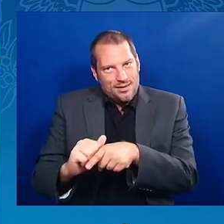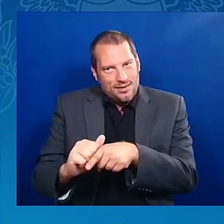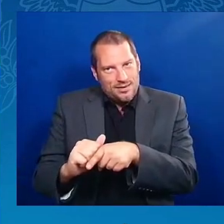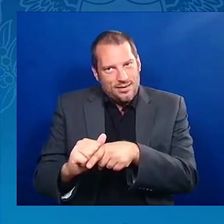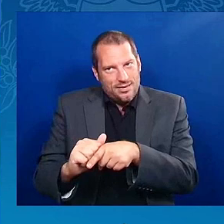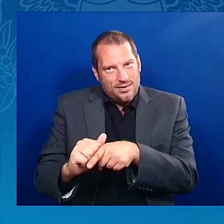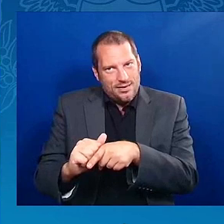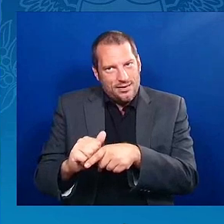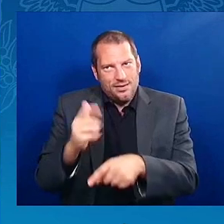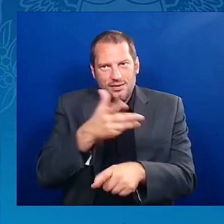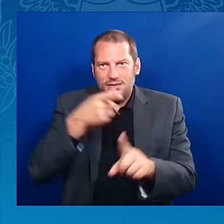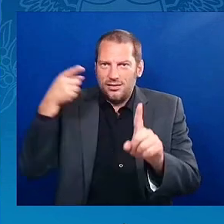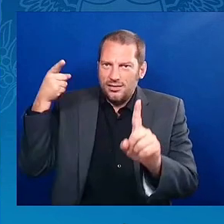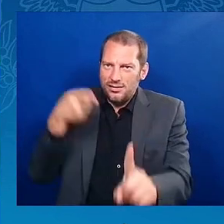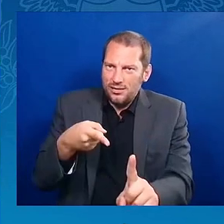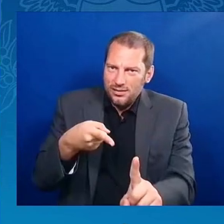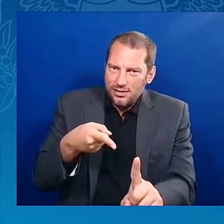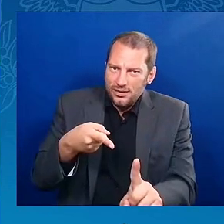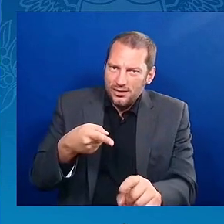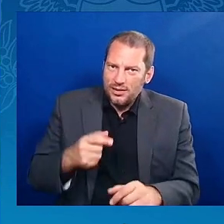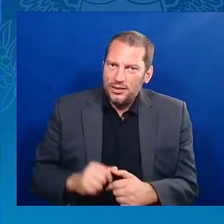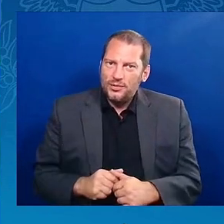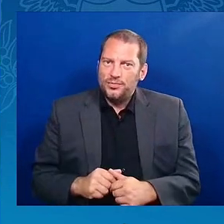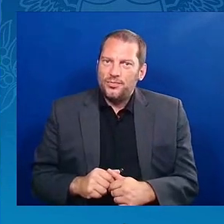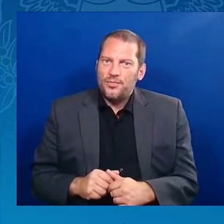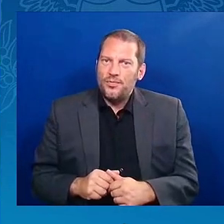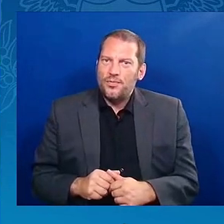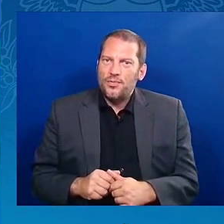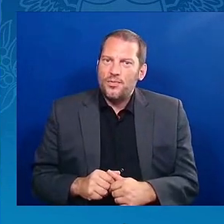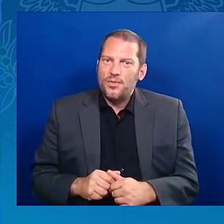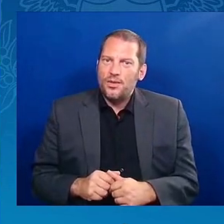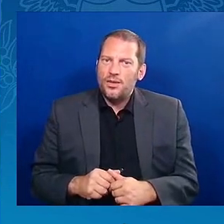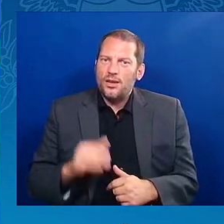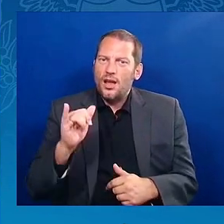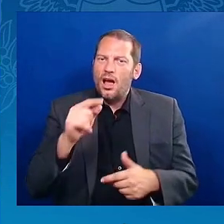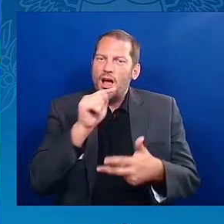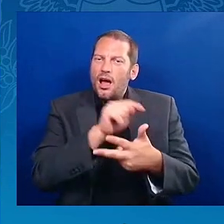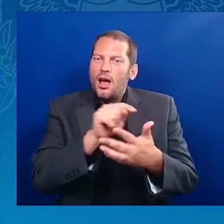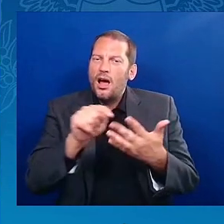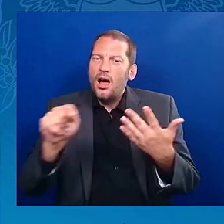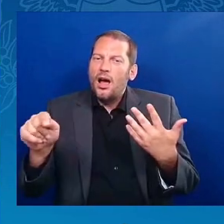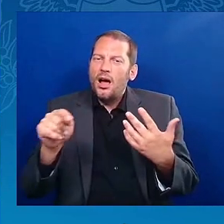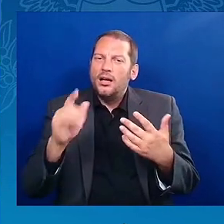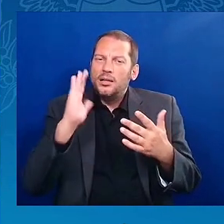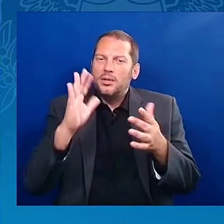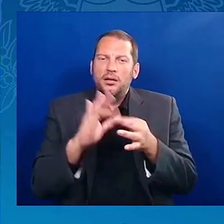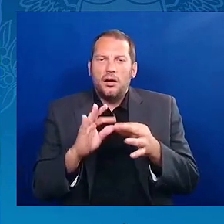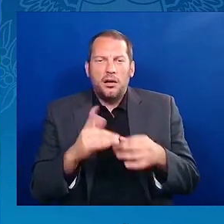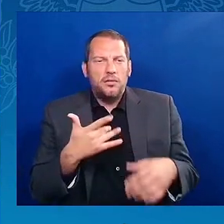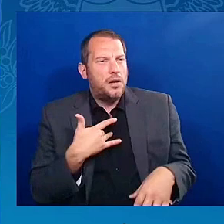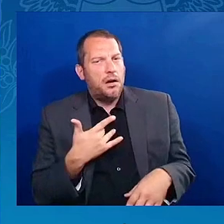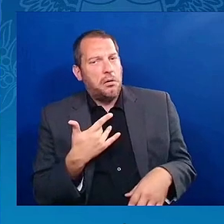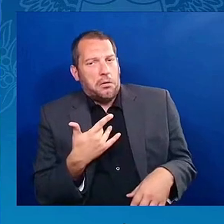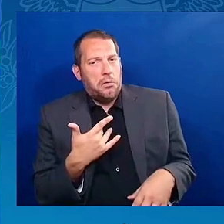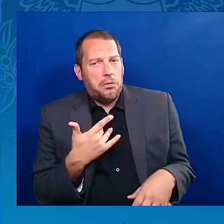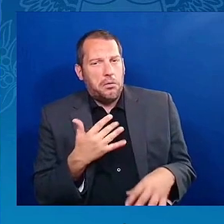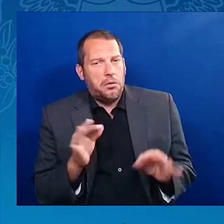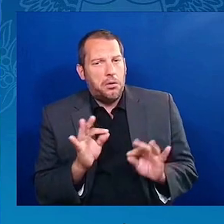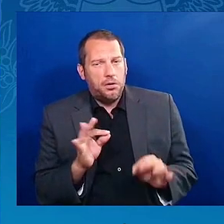overall ability of folks to catch up and to build the kind of wealth that we know is